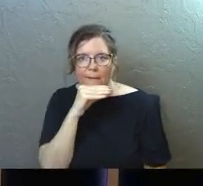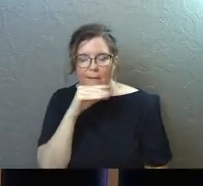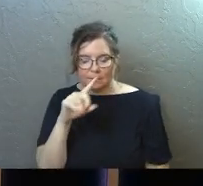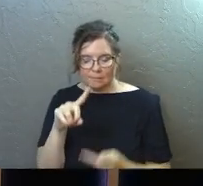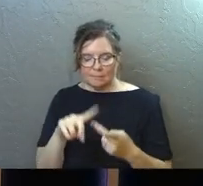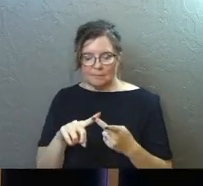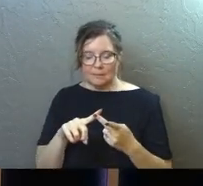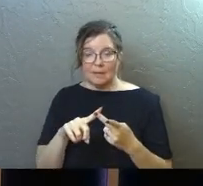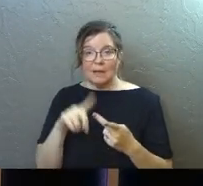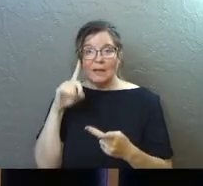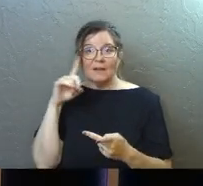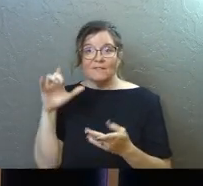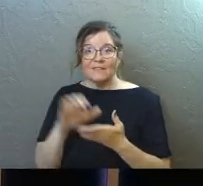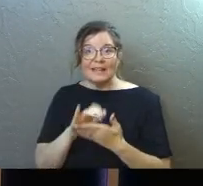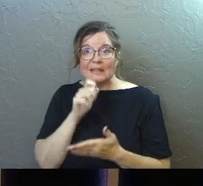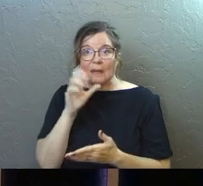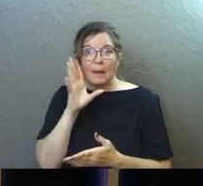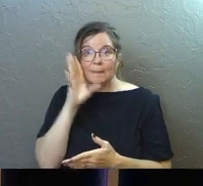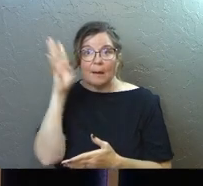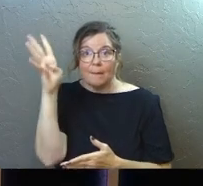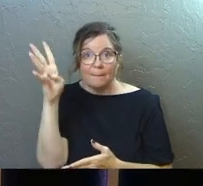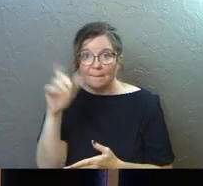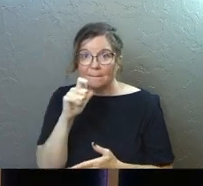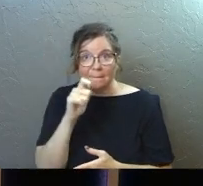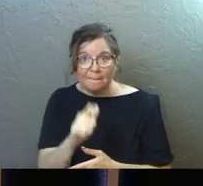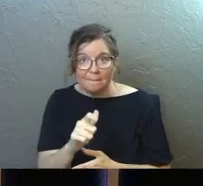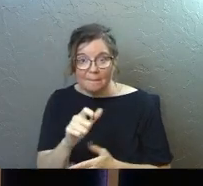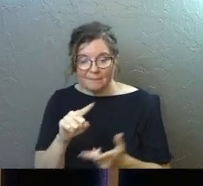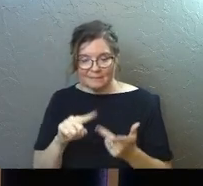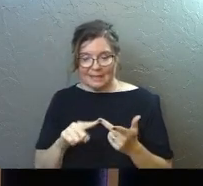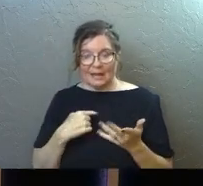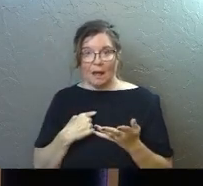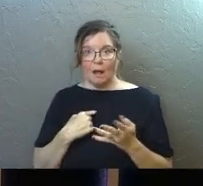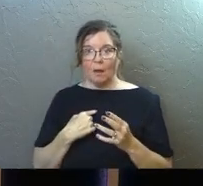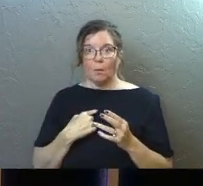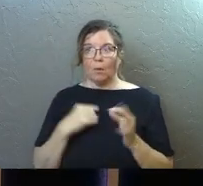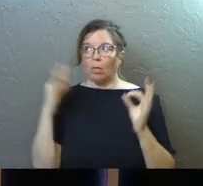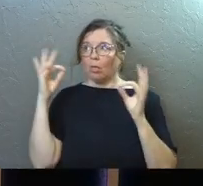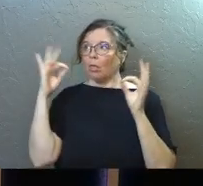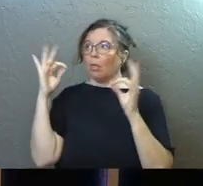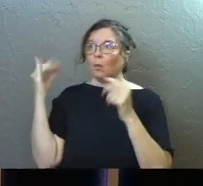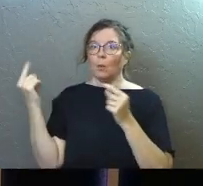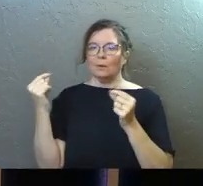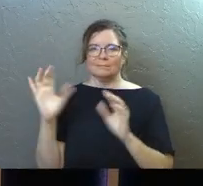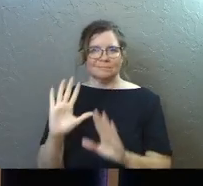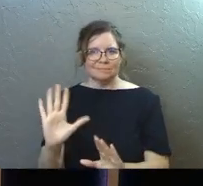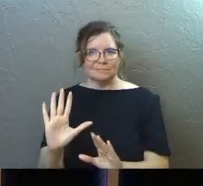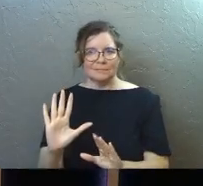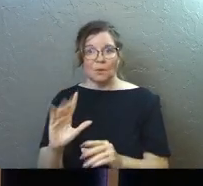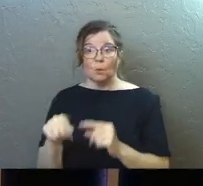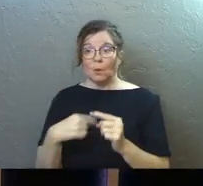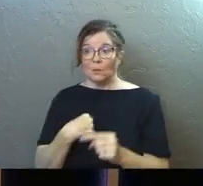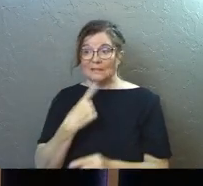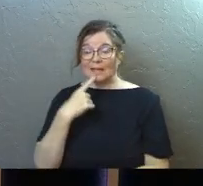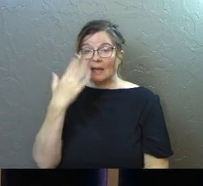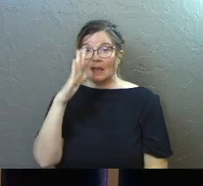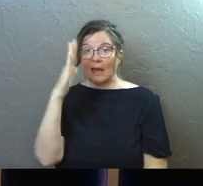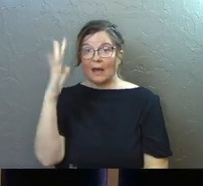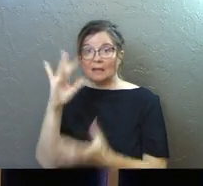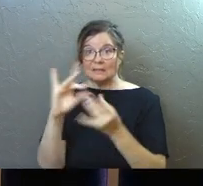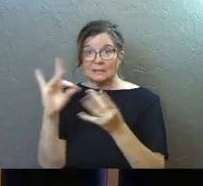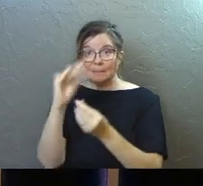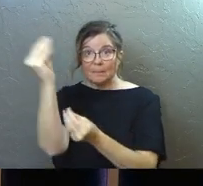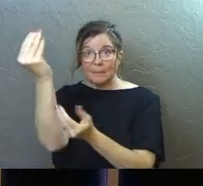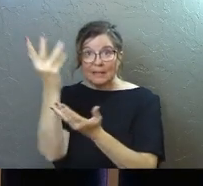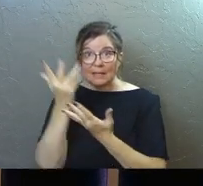not what naive Christians do. When we say that God speaks to us, God speaks and we believe that.